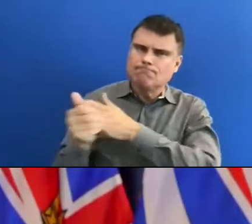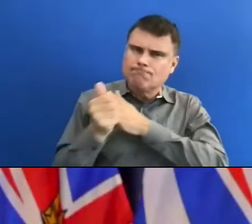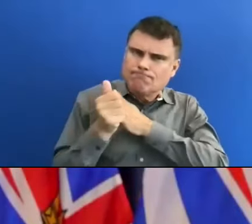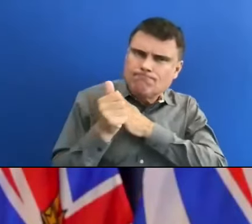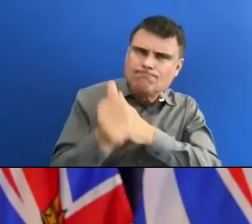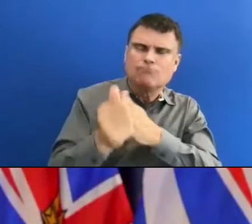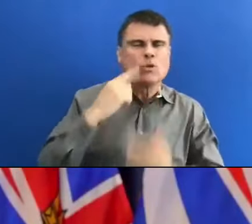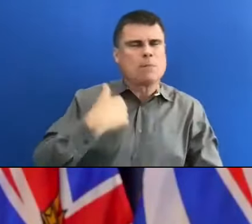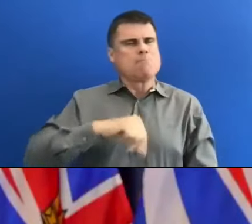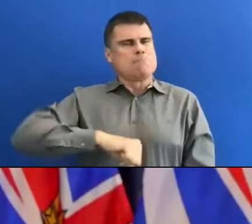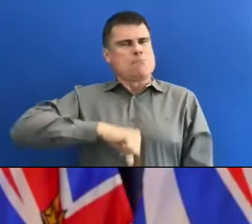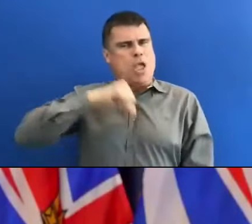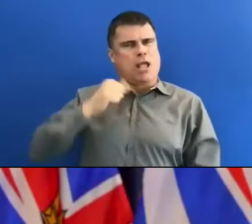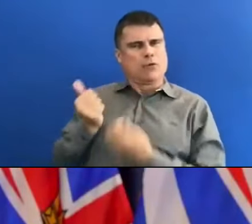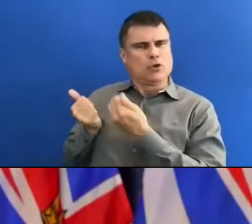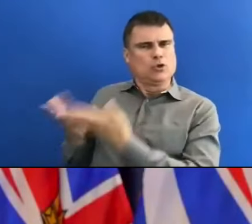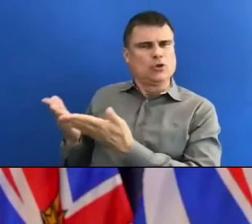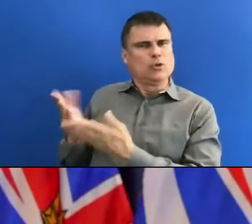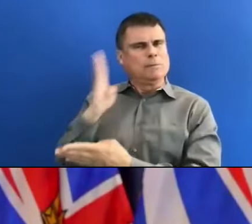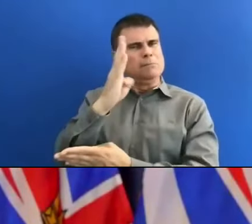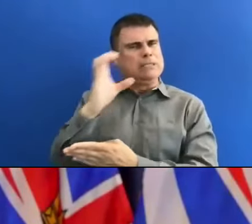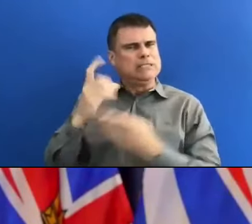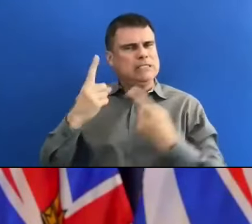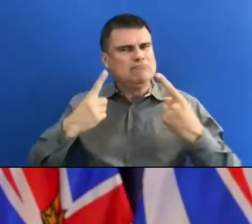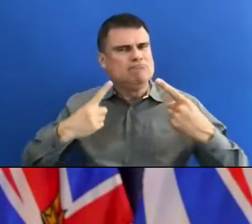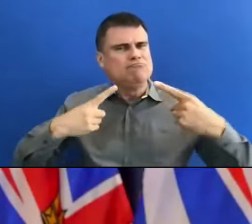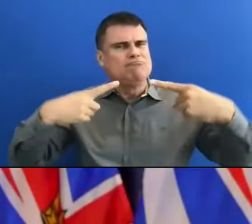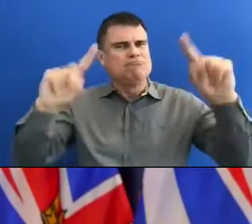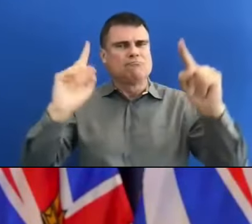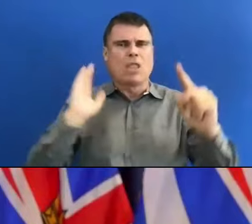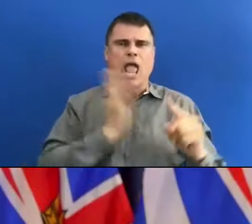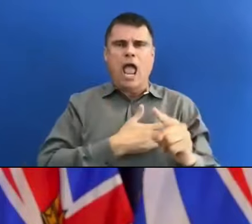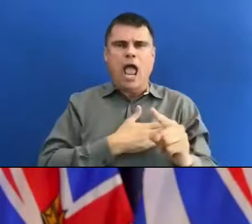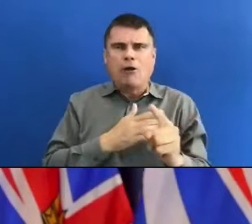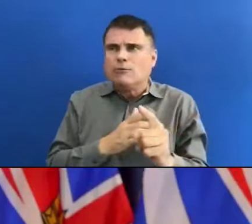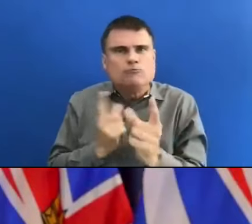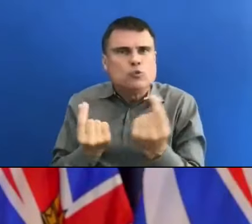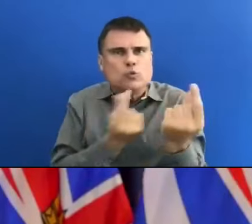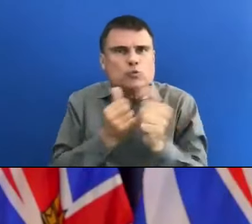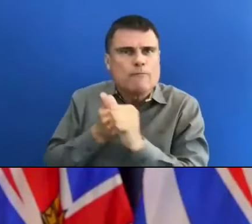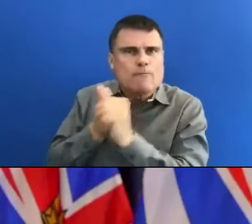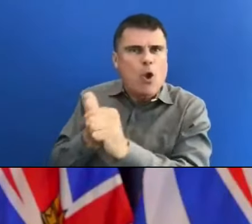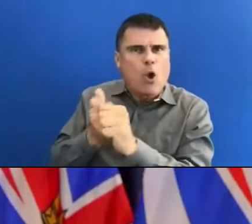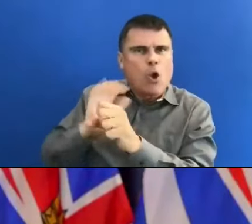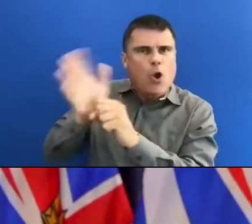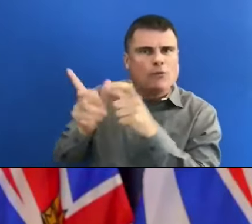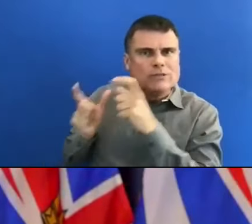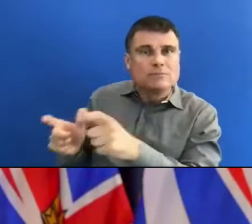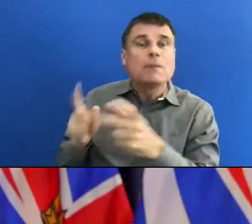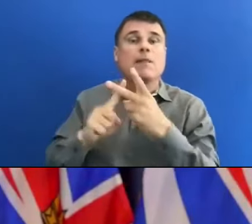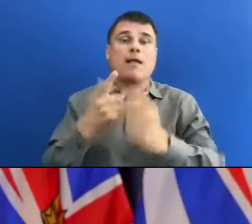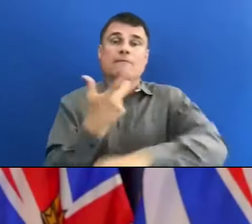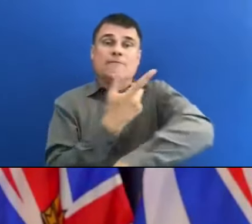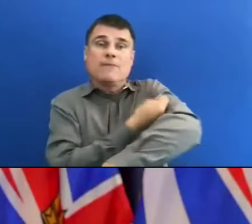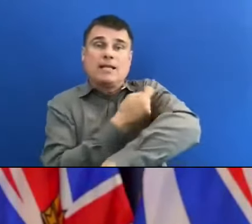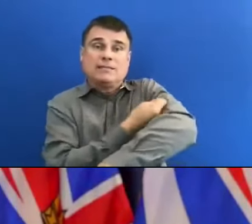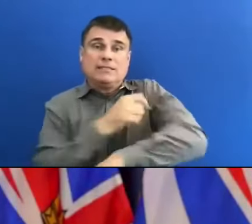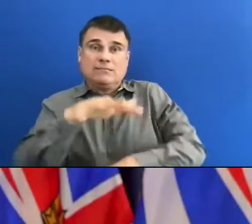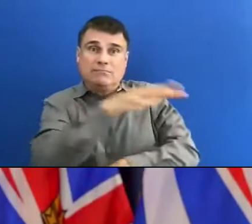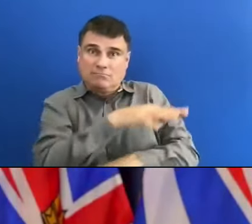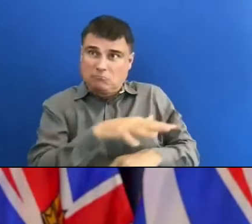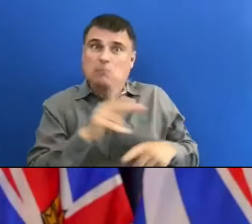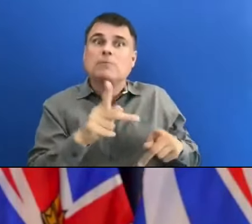over the past 16 months. Vaccination rates have continued to go up. Again, relative of other jurisdictions,